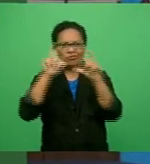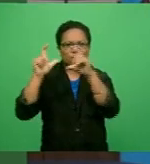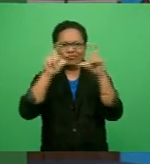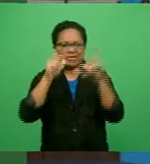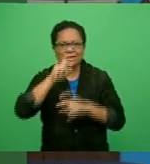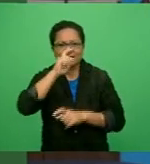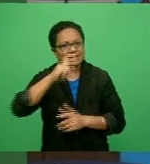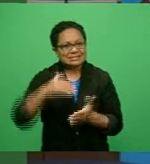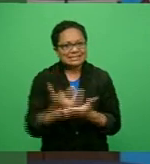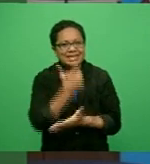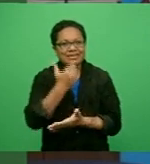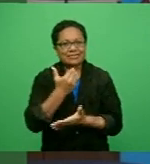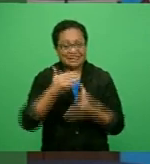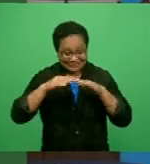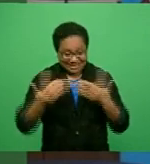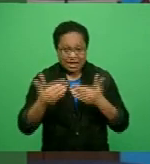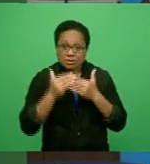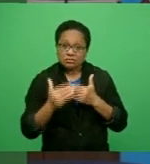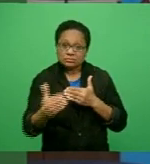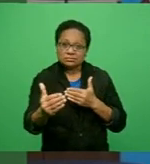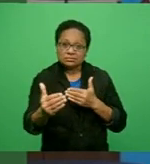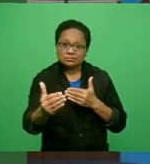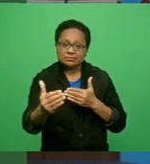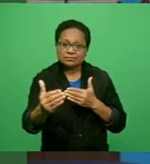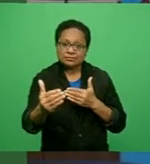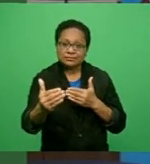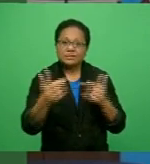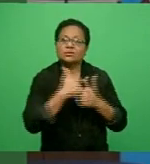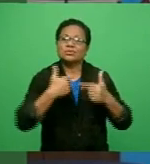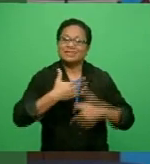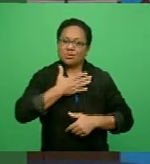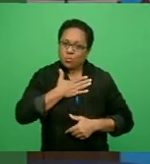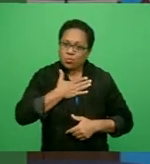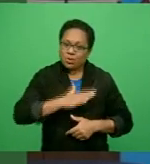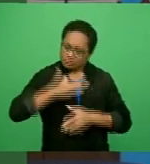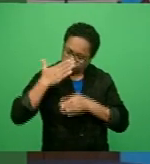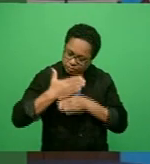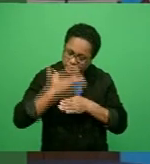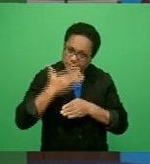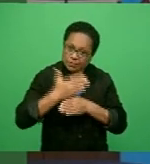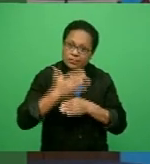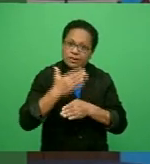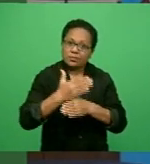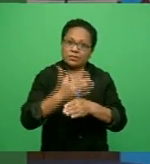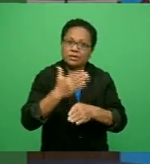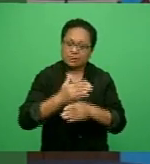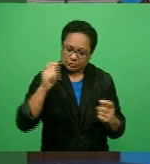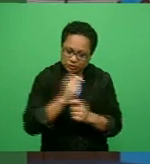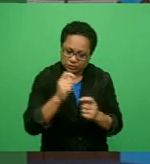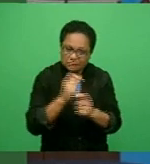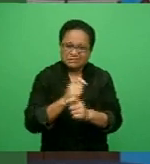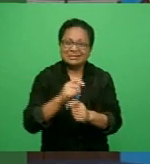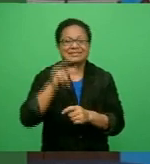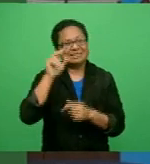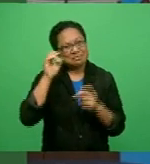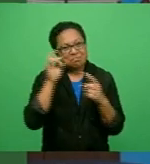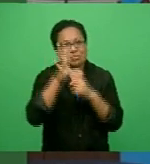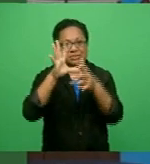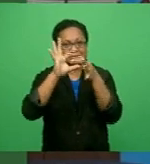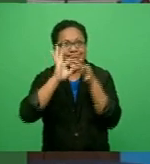From here on out, our only expectation is action. We need solidarity we can feel,